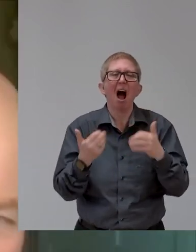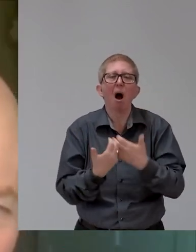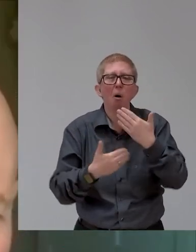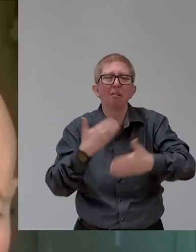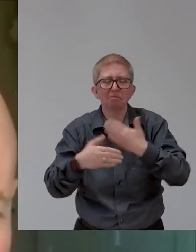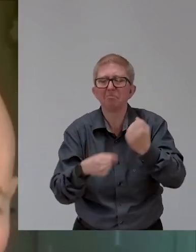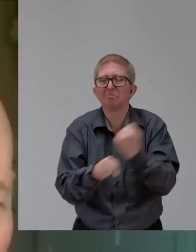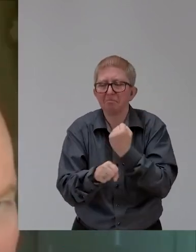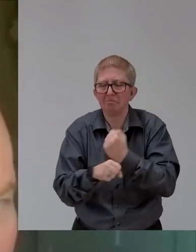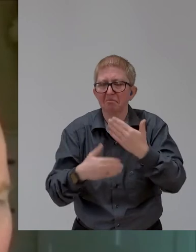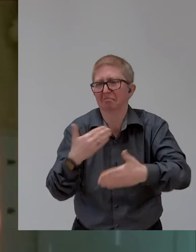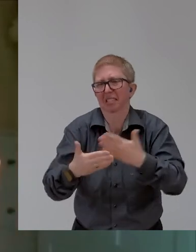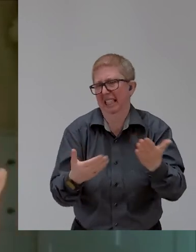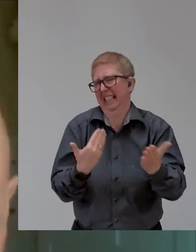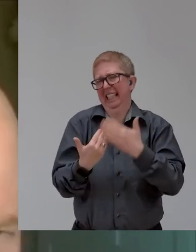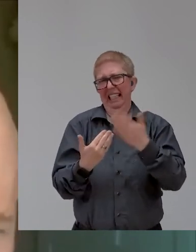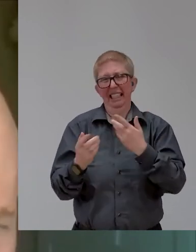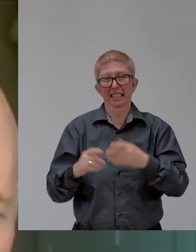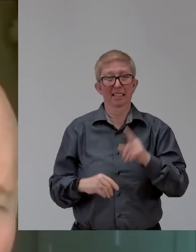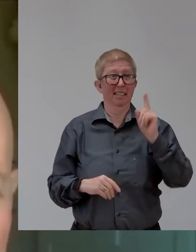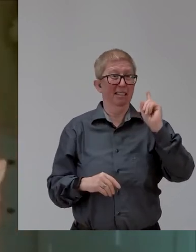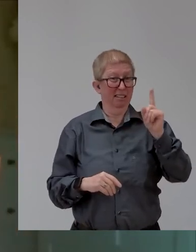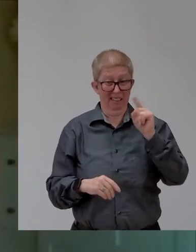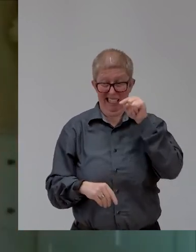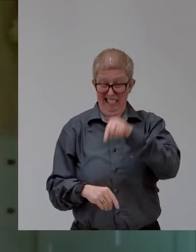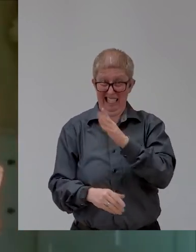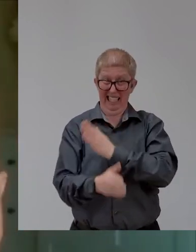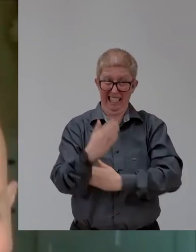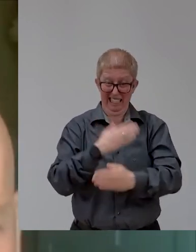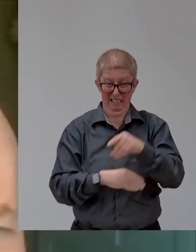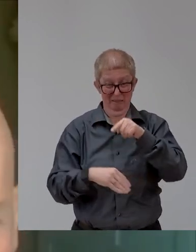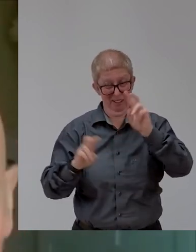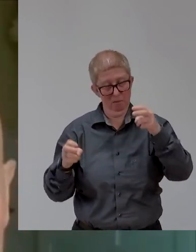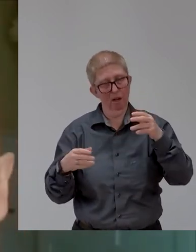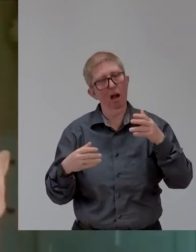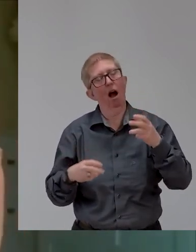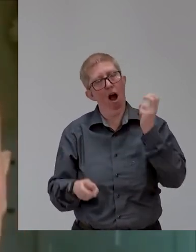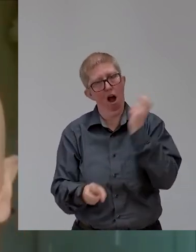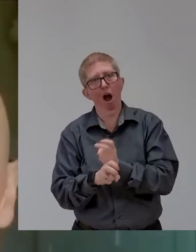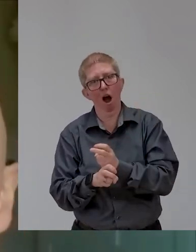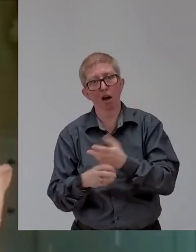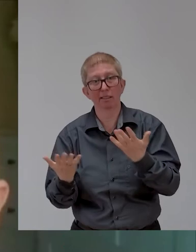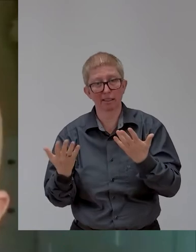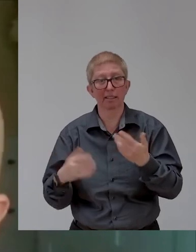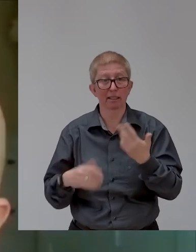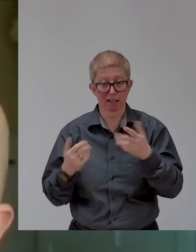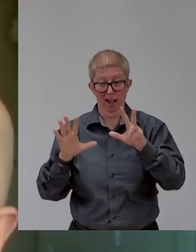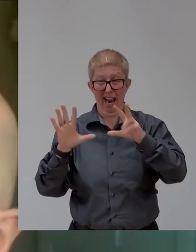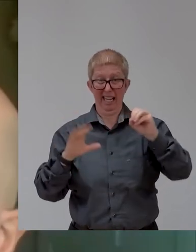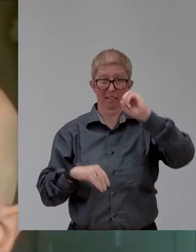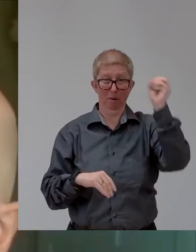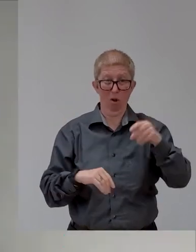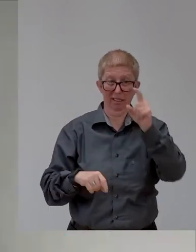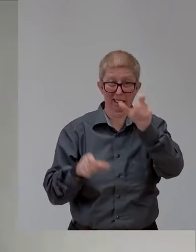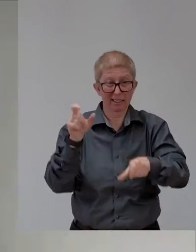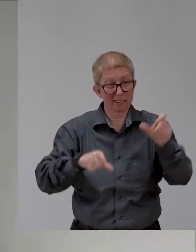with disability, it's very difficult, isn't it? Because we know that 80% of disabled people, it's, their disability is invisible. Um,